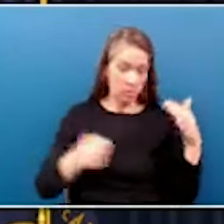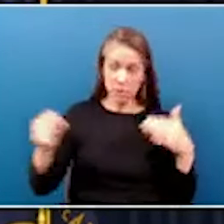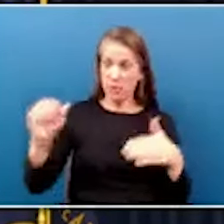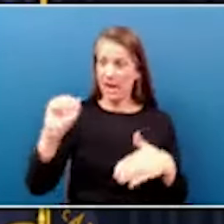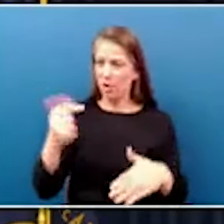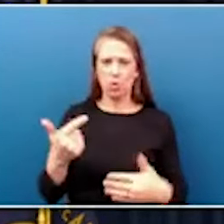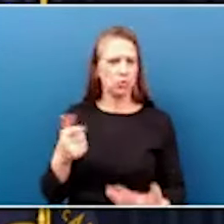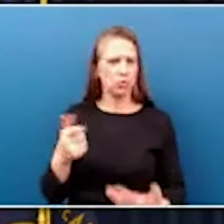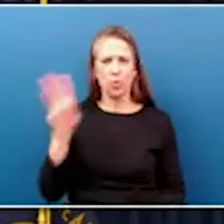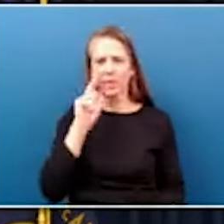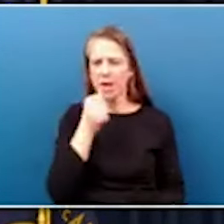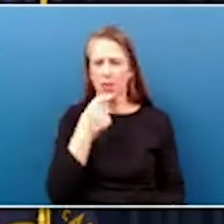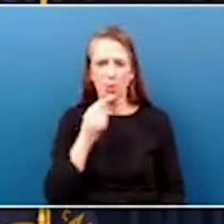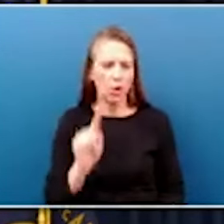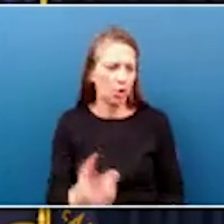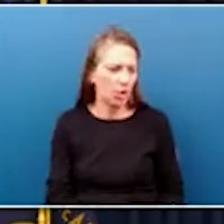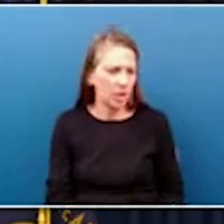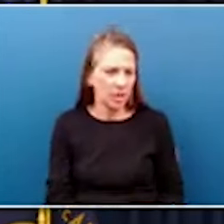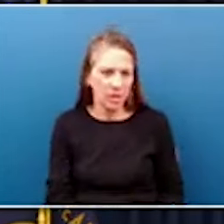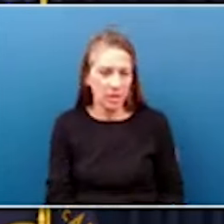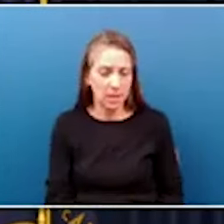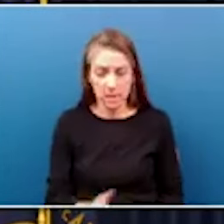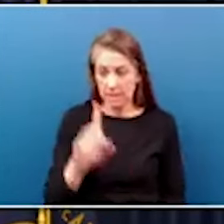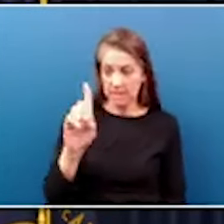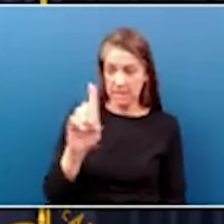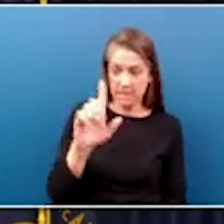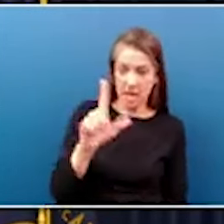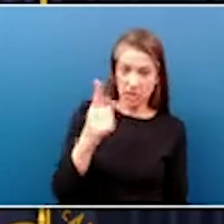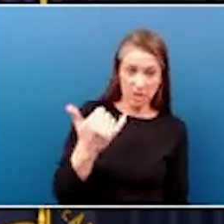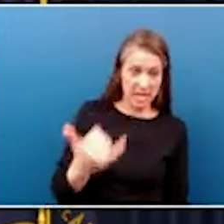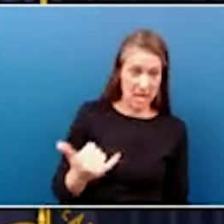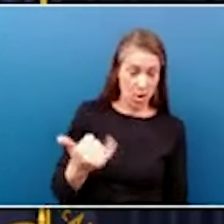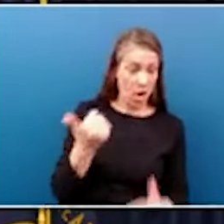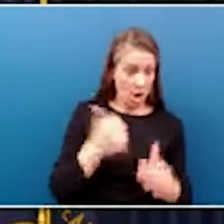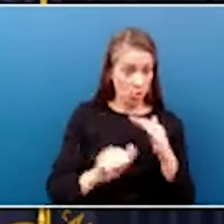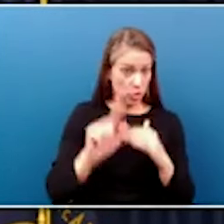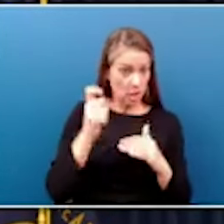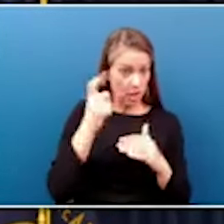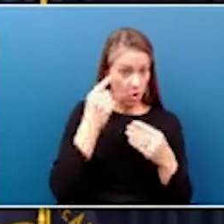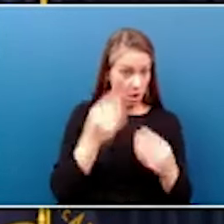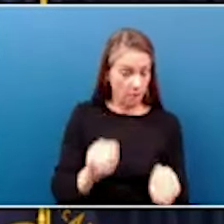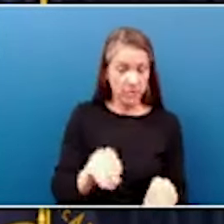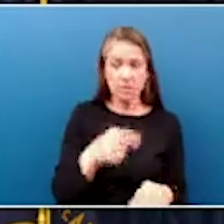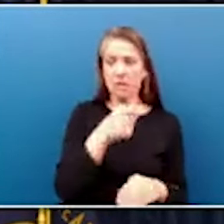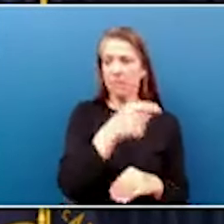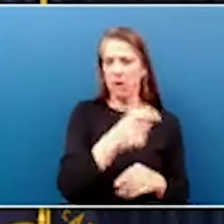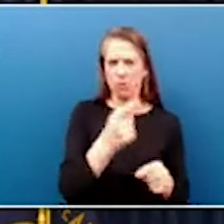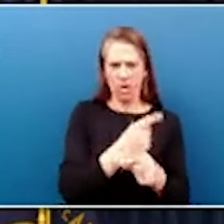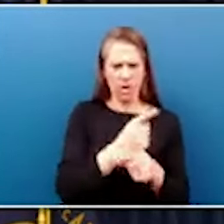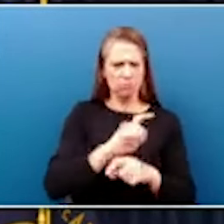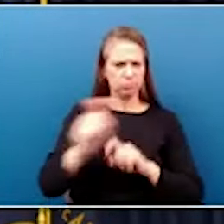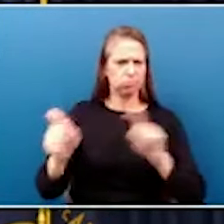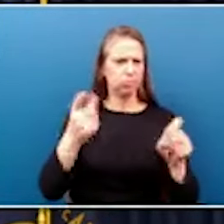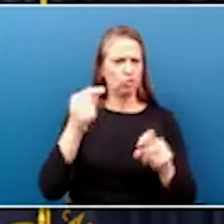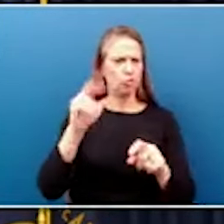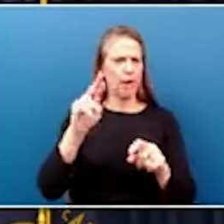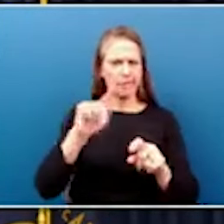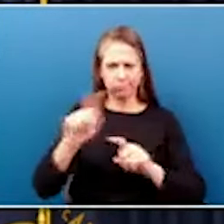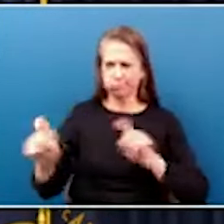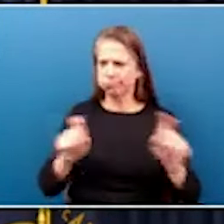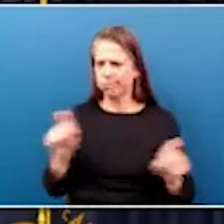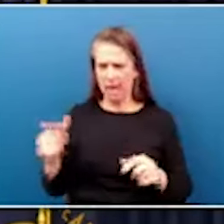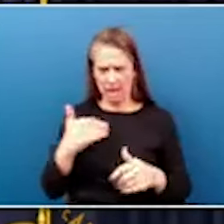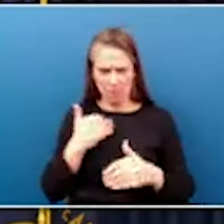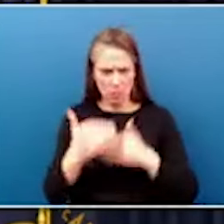work. DLG, where it is now under the governor's office, regularly gives out grants. They have the process and the training.